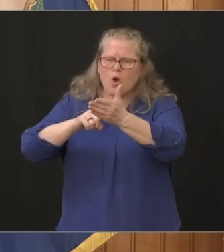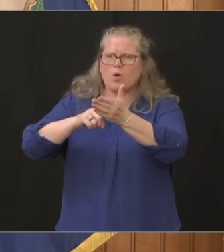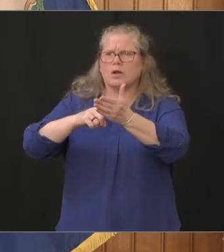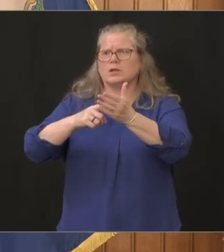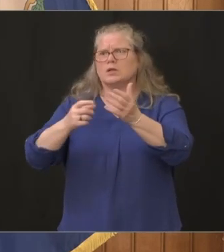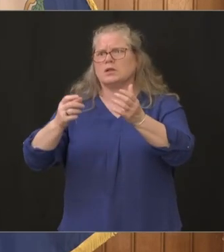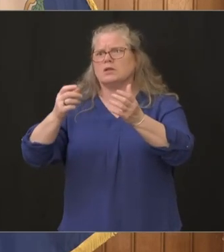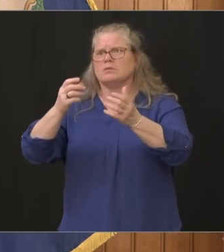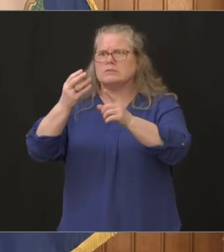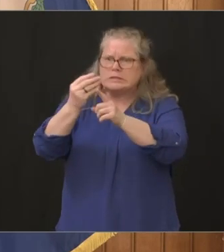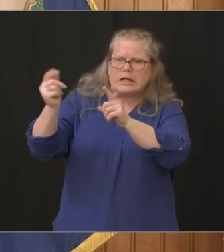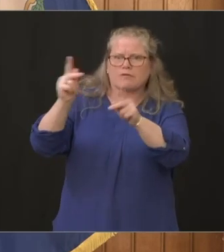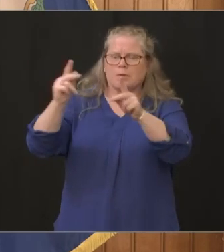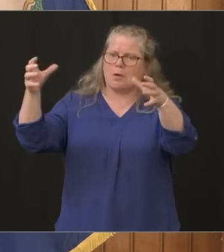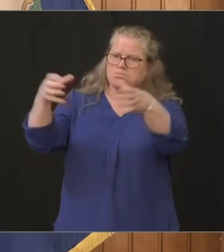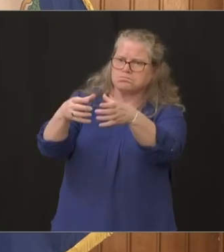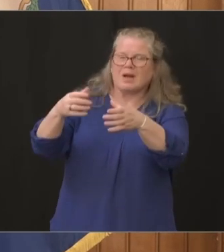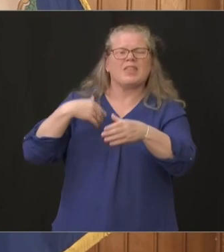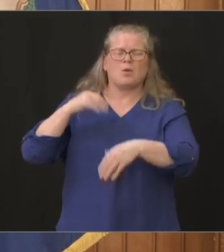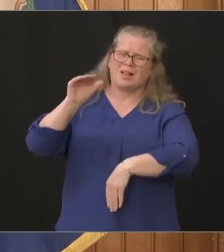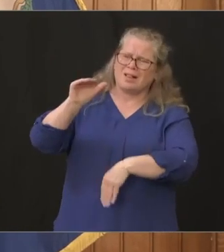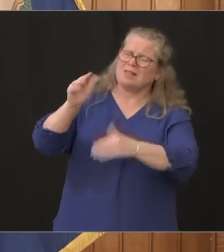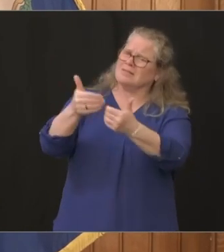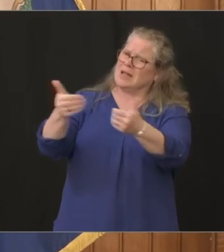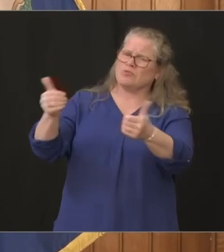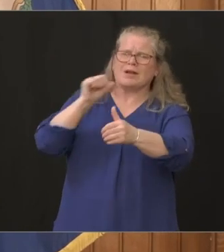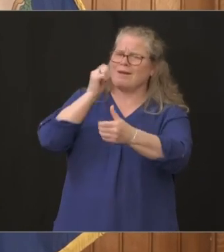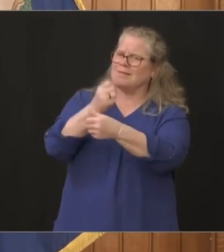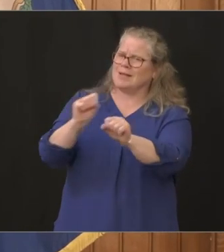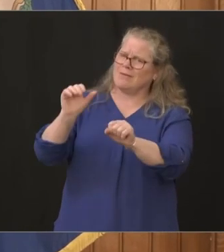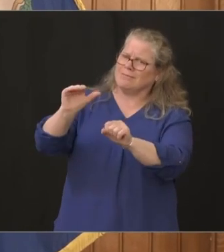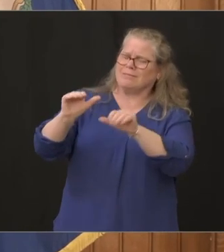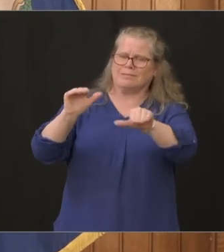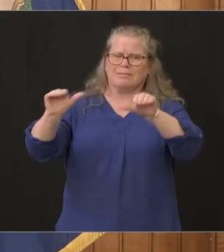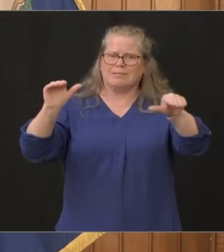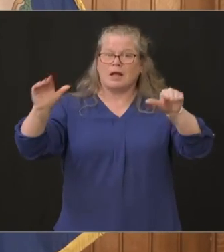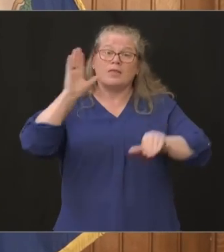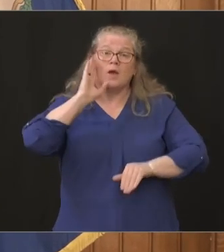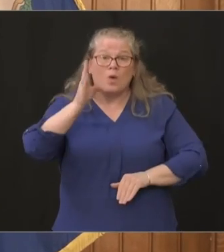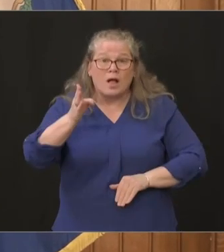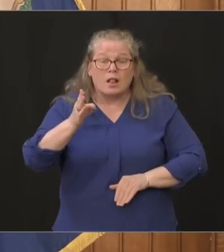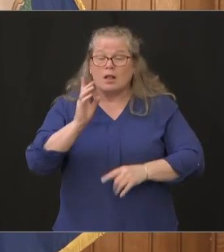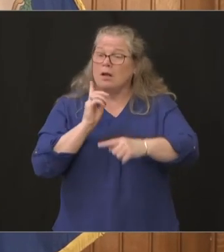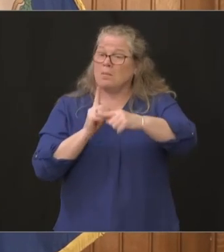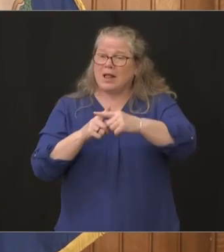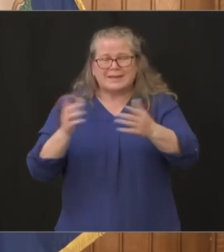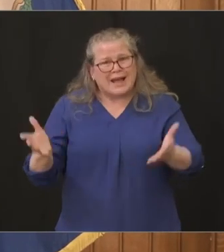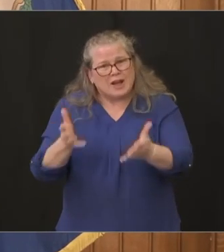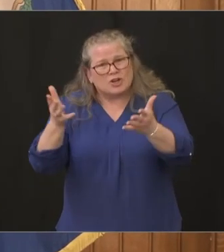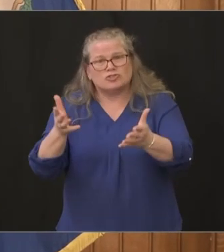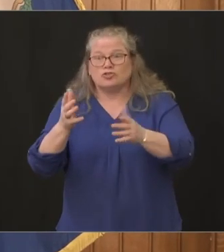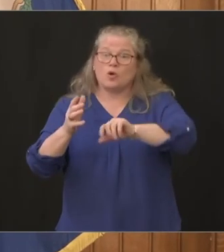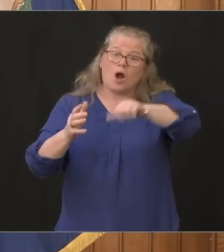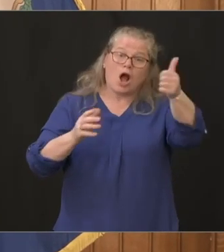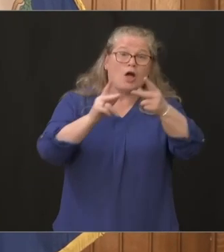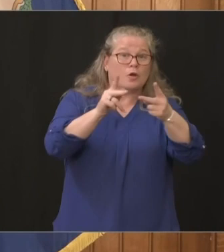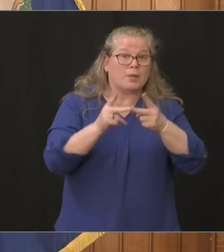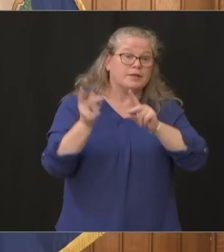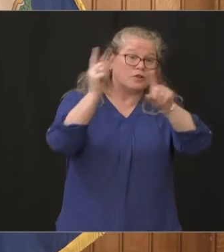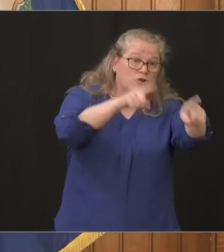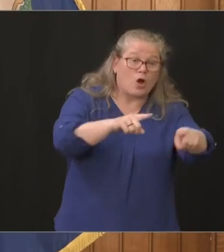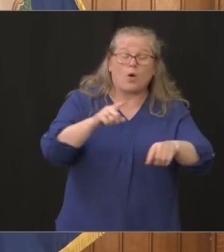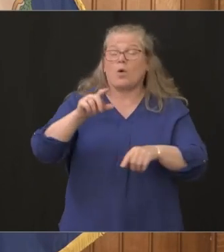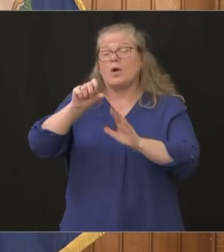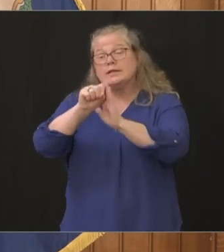will make a friendly reminder separate this is not safe and i'd urge you go to other places as well not just the state parks go to the land trust